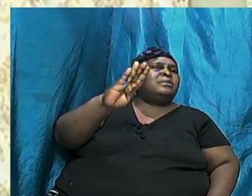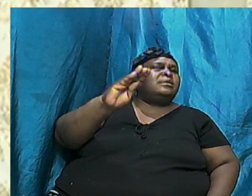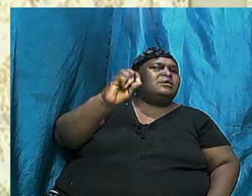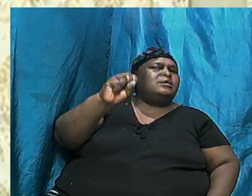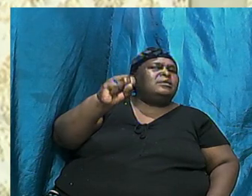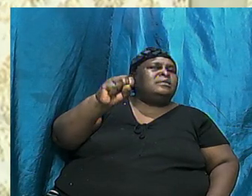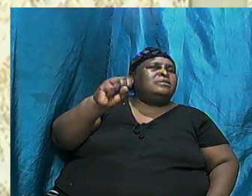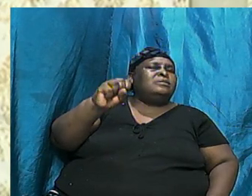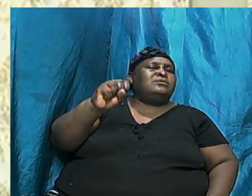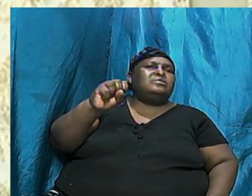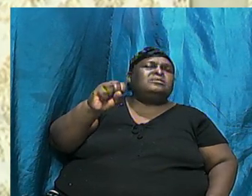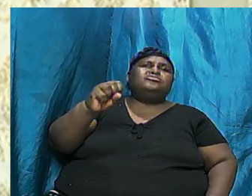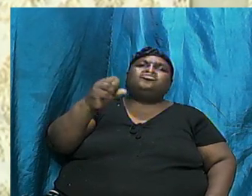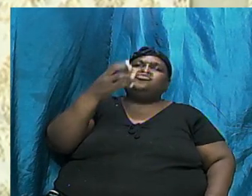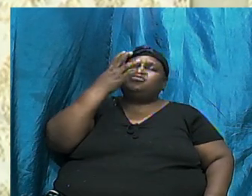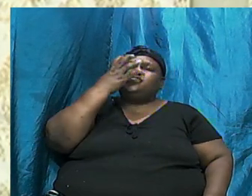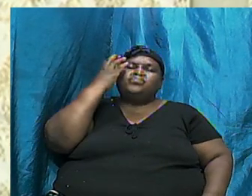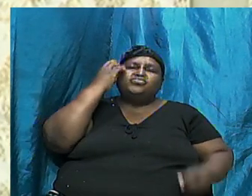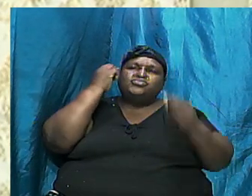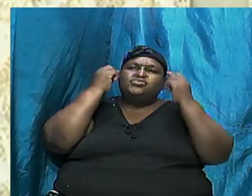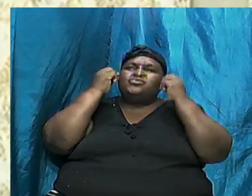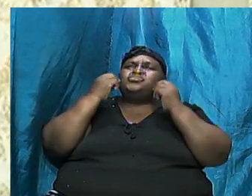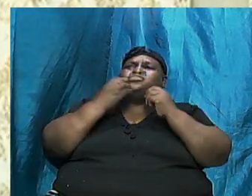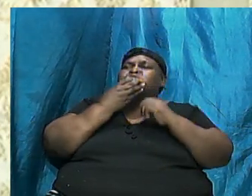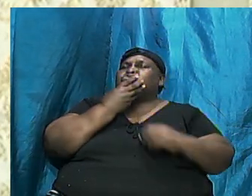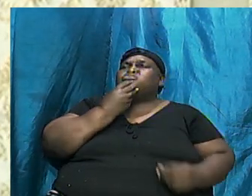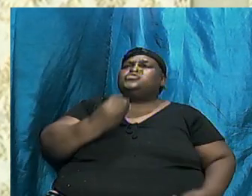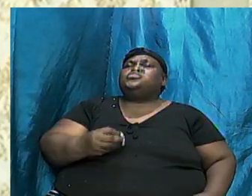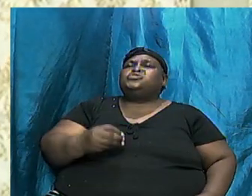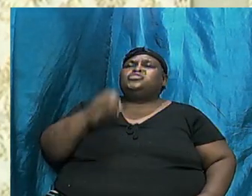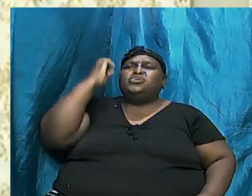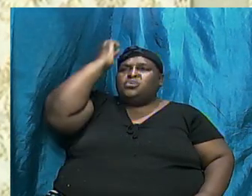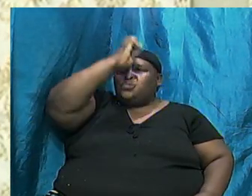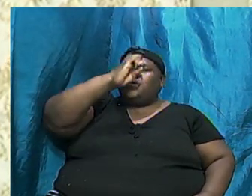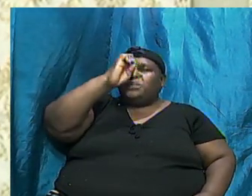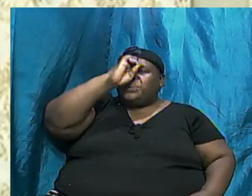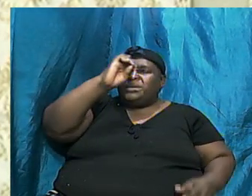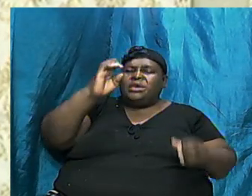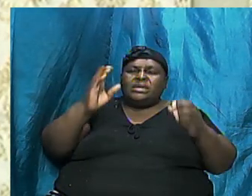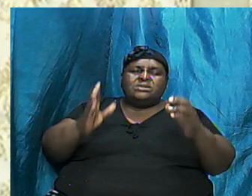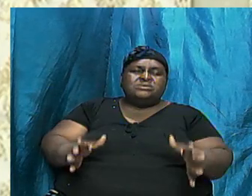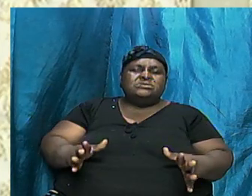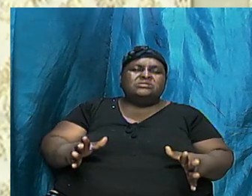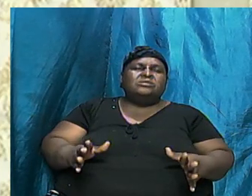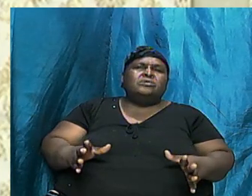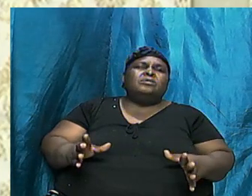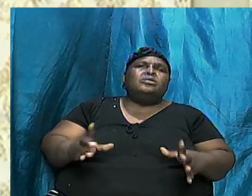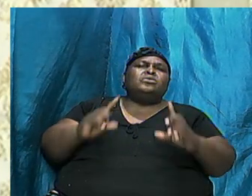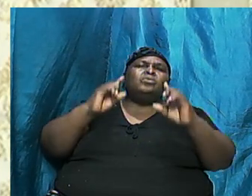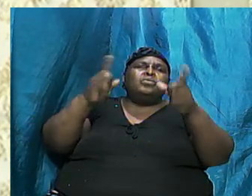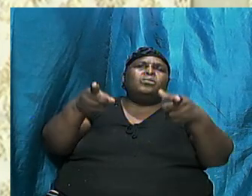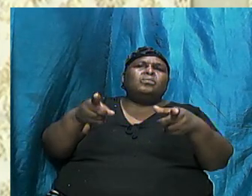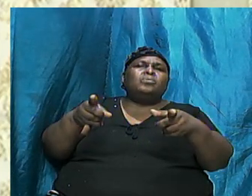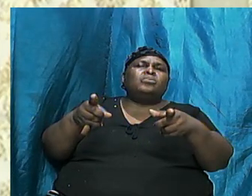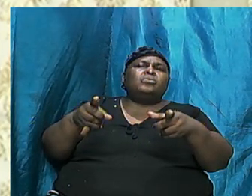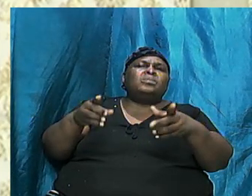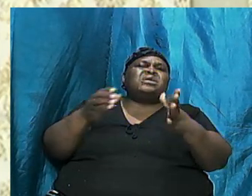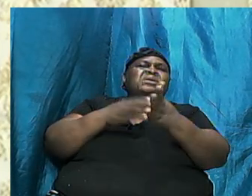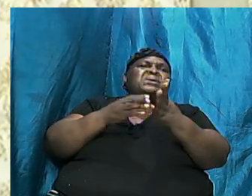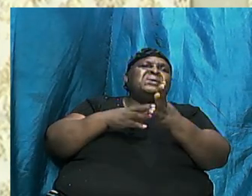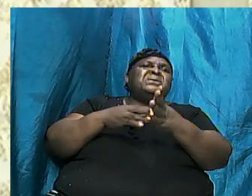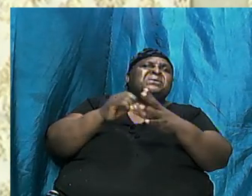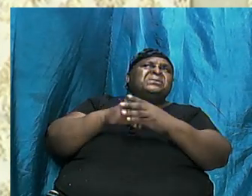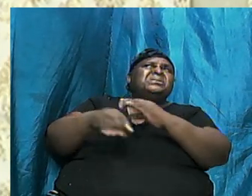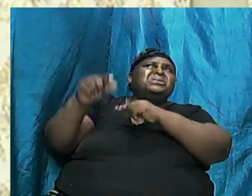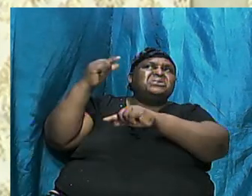Jews Look At The Europeans Go Back Into Their History And And I'm